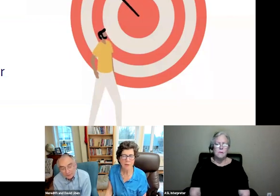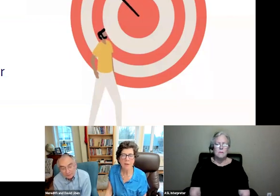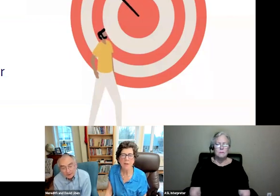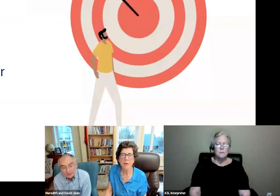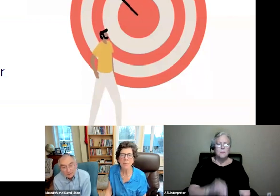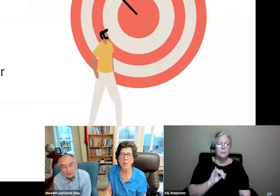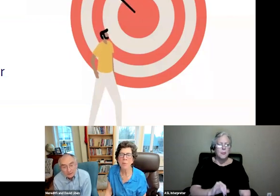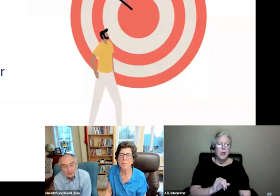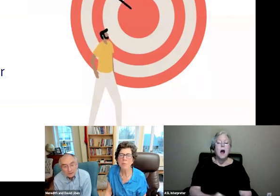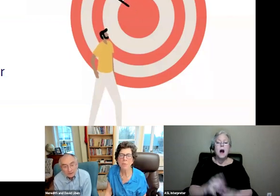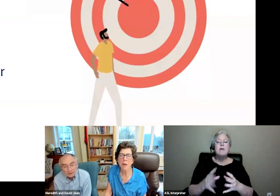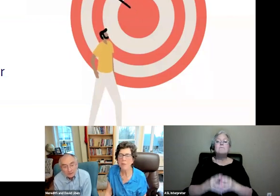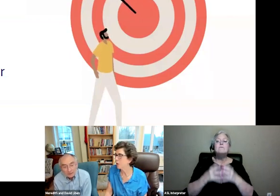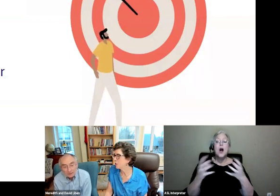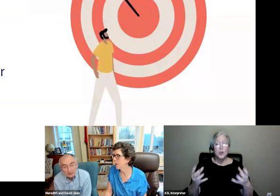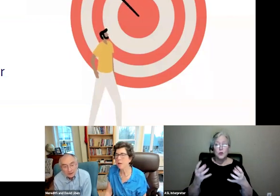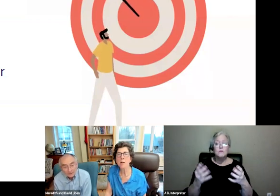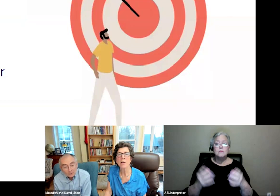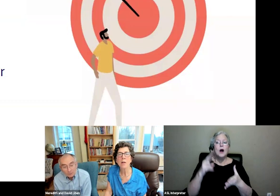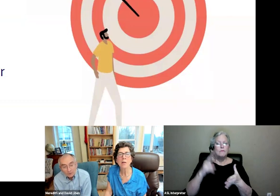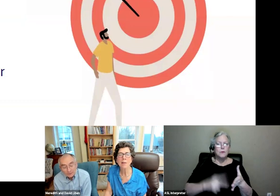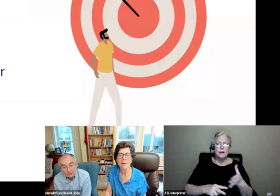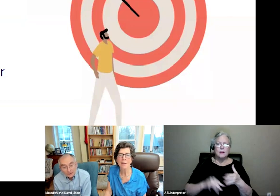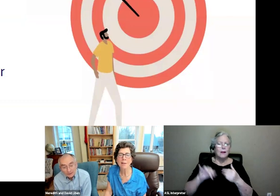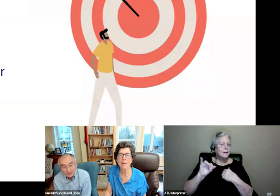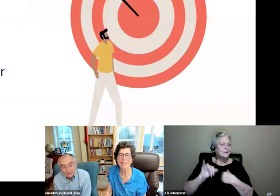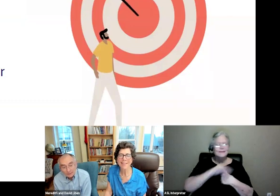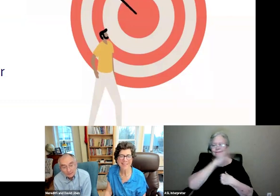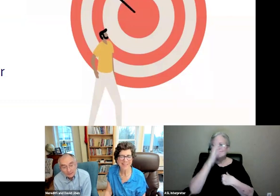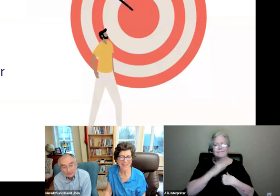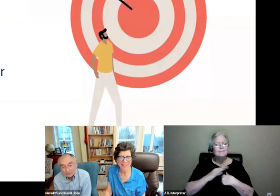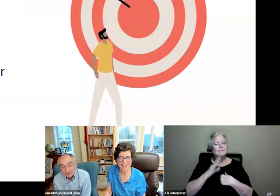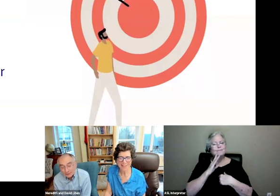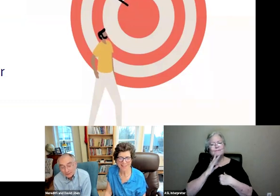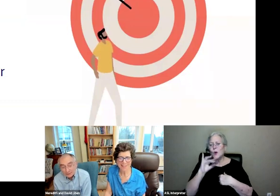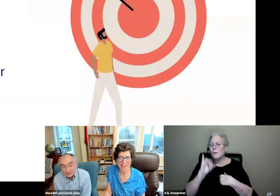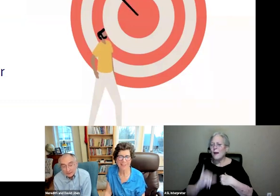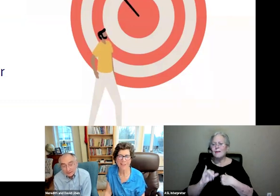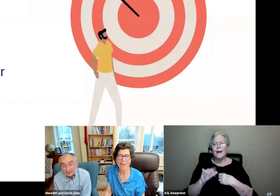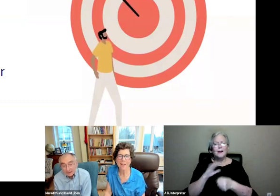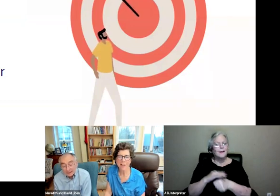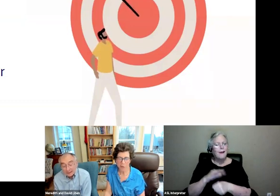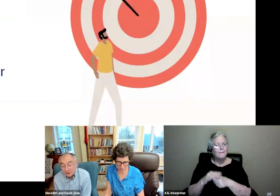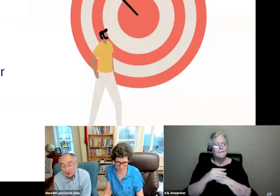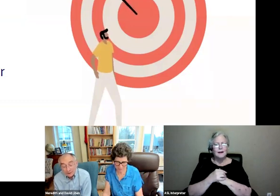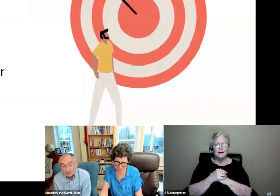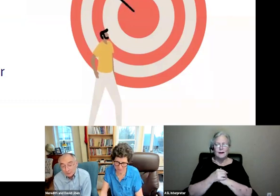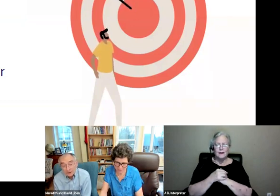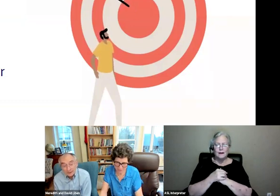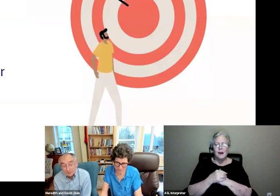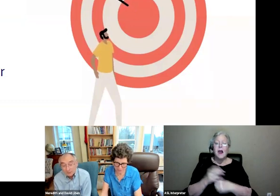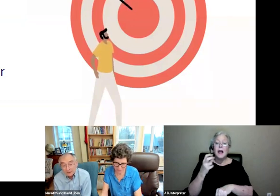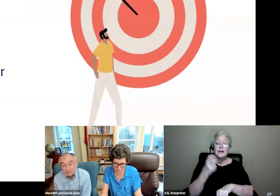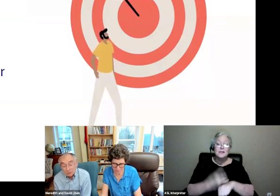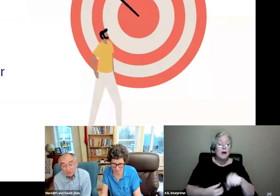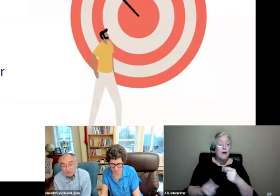that's volume of reading. I know, but I still think it's hard to do